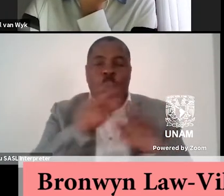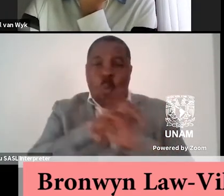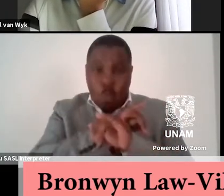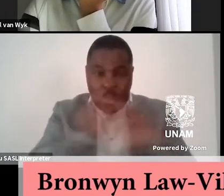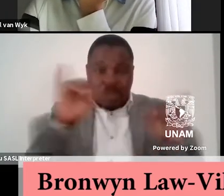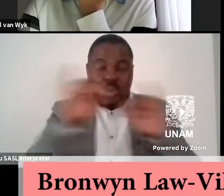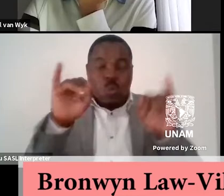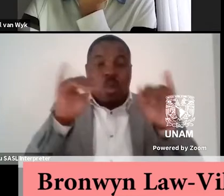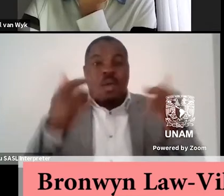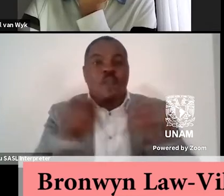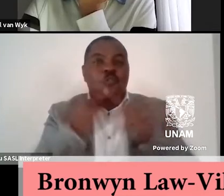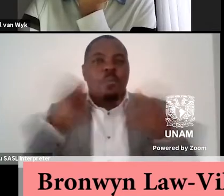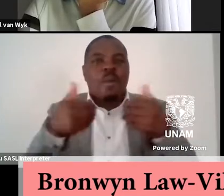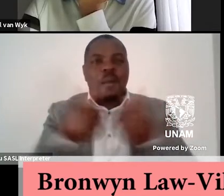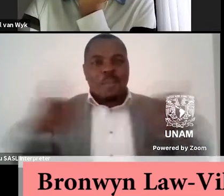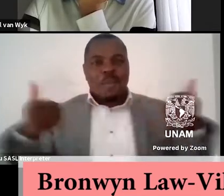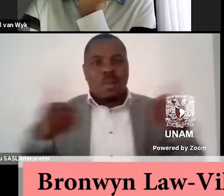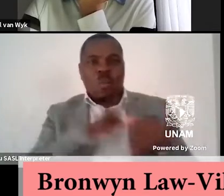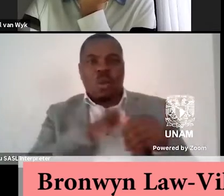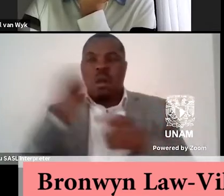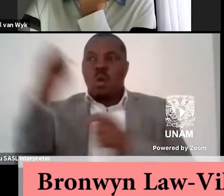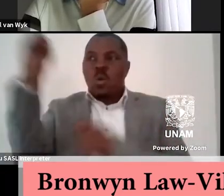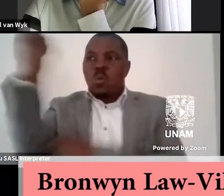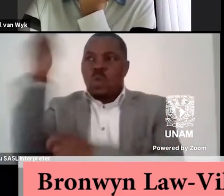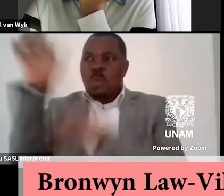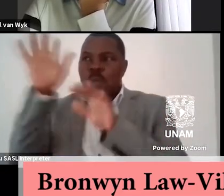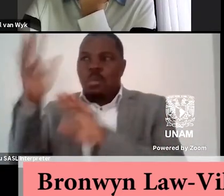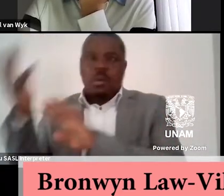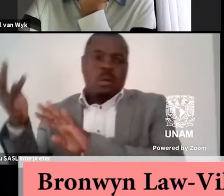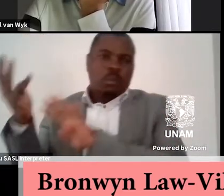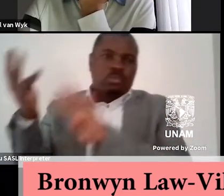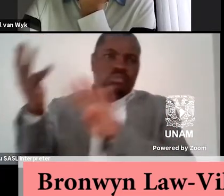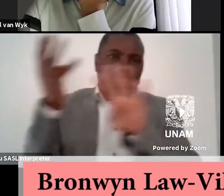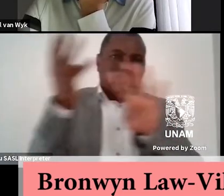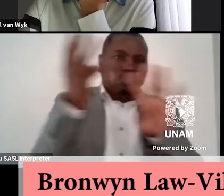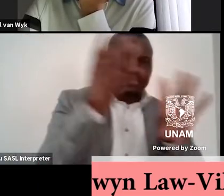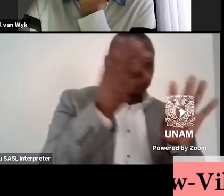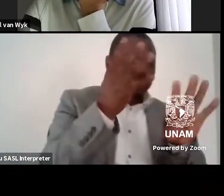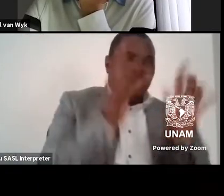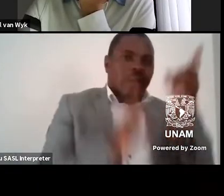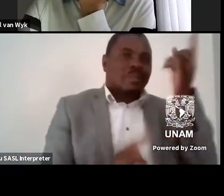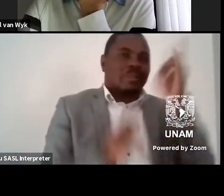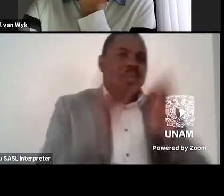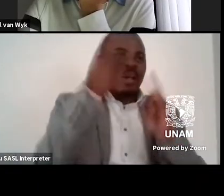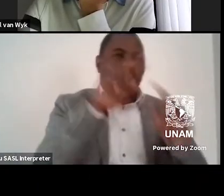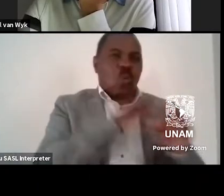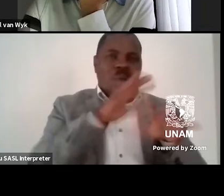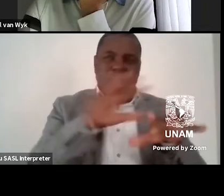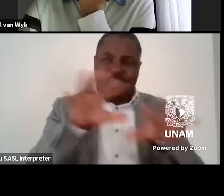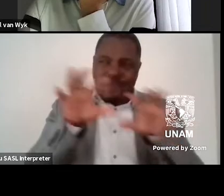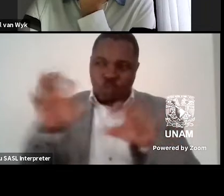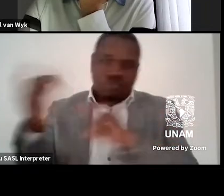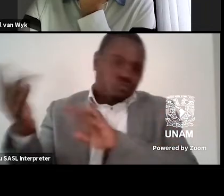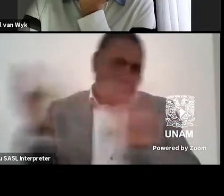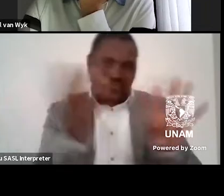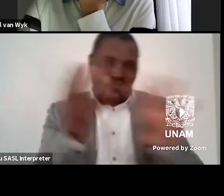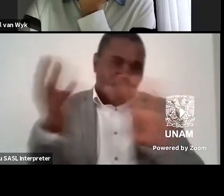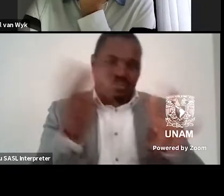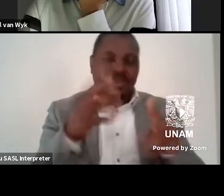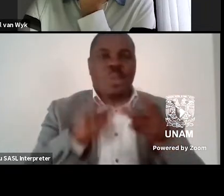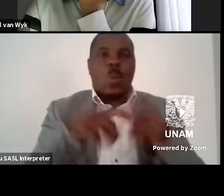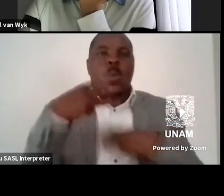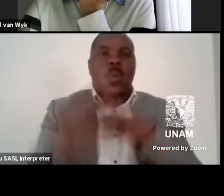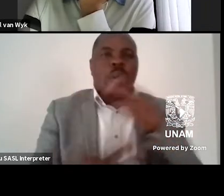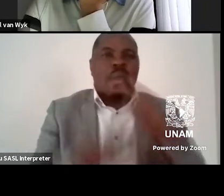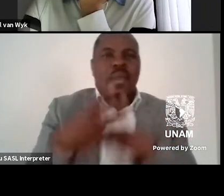by the movement of people from rural to urban centers, because of forced migration, because of migratory labor policies.